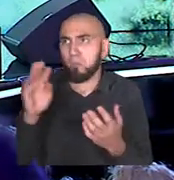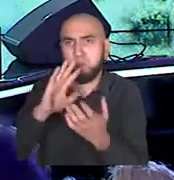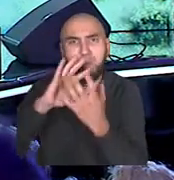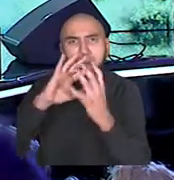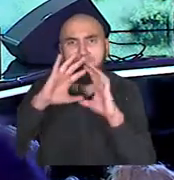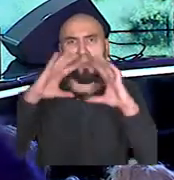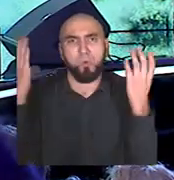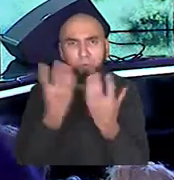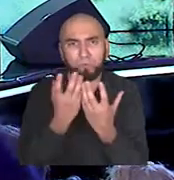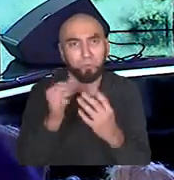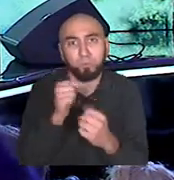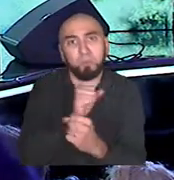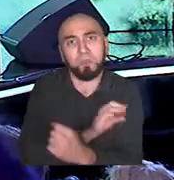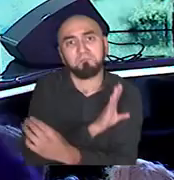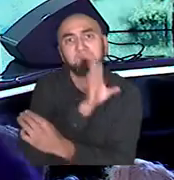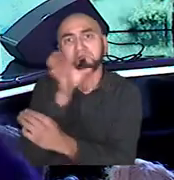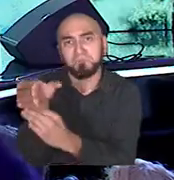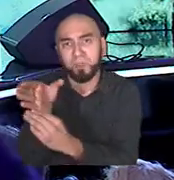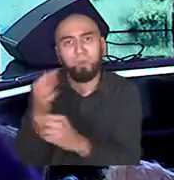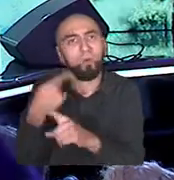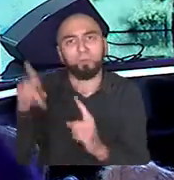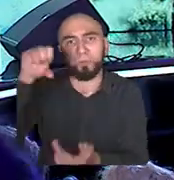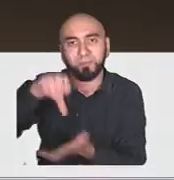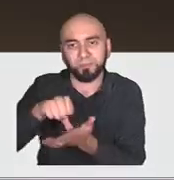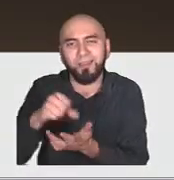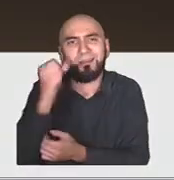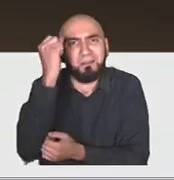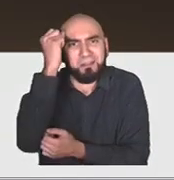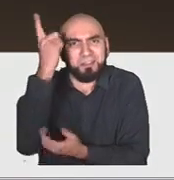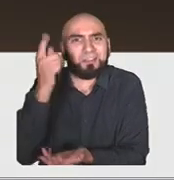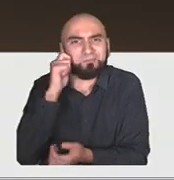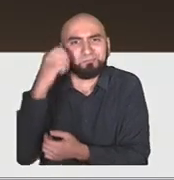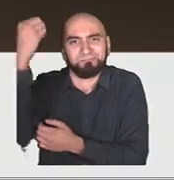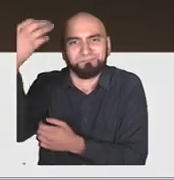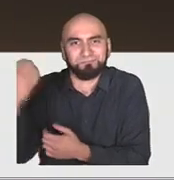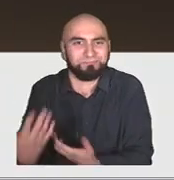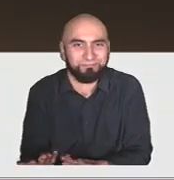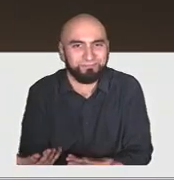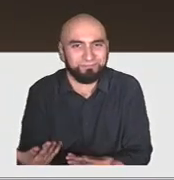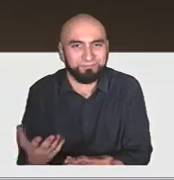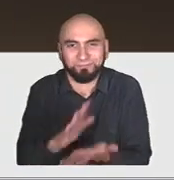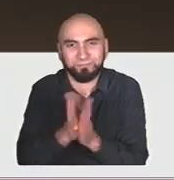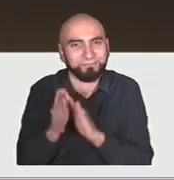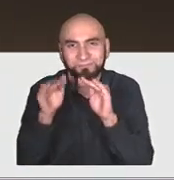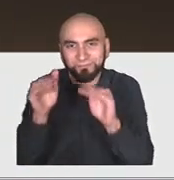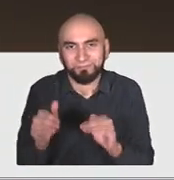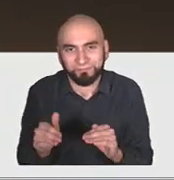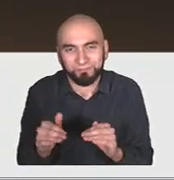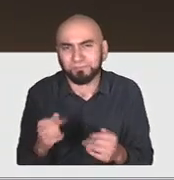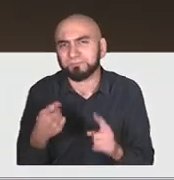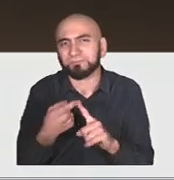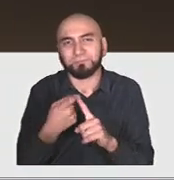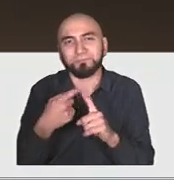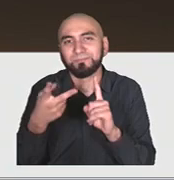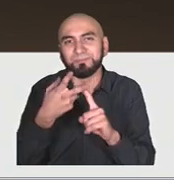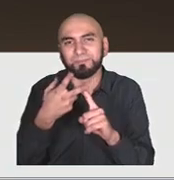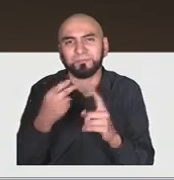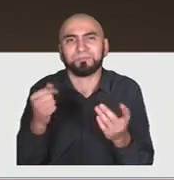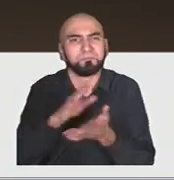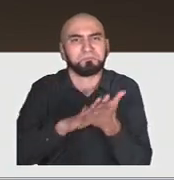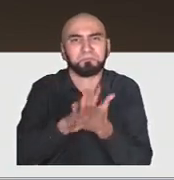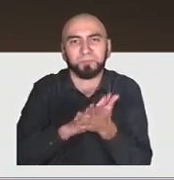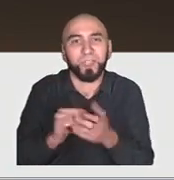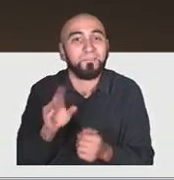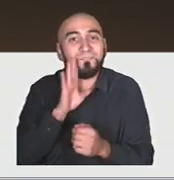anywhere and understand what the street is trying to tell you. And the toilet-occupied sign on the airplane is useful. You don't need augmented